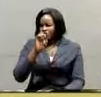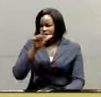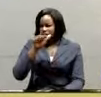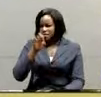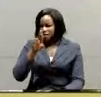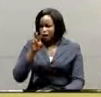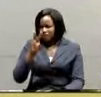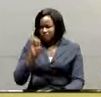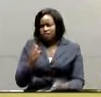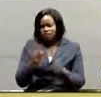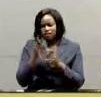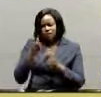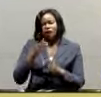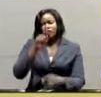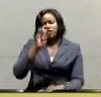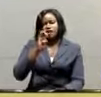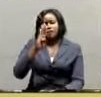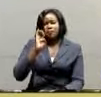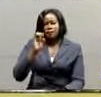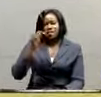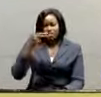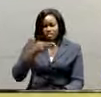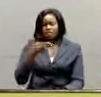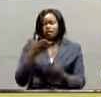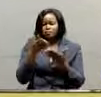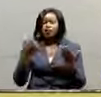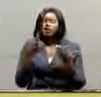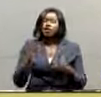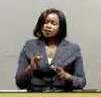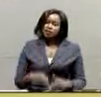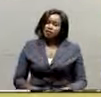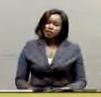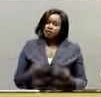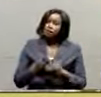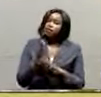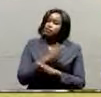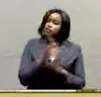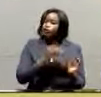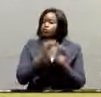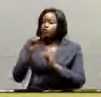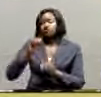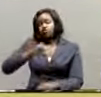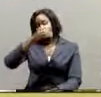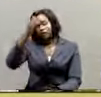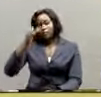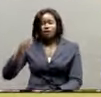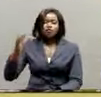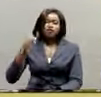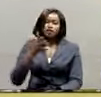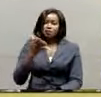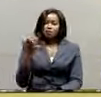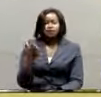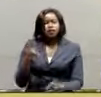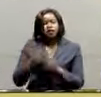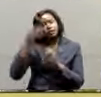And they have lived there all their lives. In fact, they said before they went to the mountains, they actually used to occupy Moroto. And they